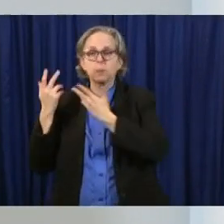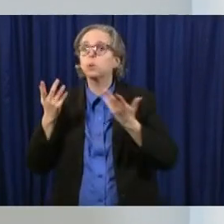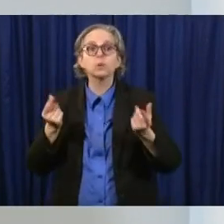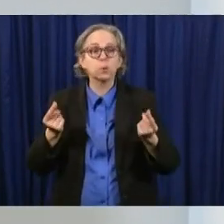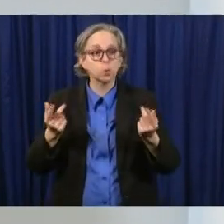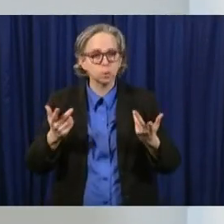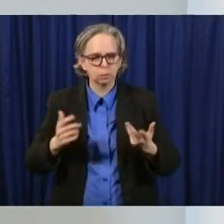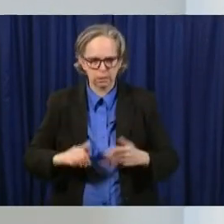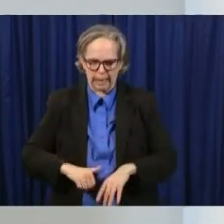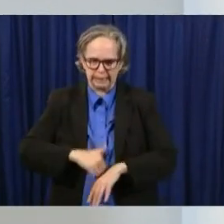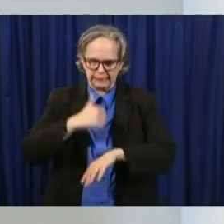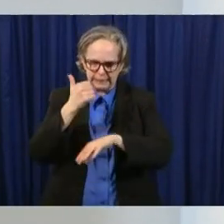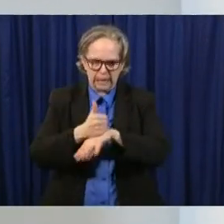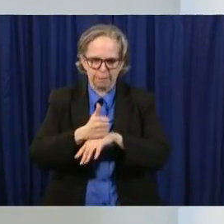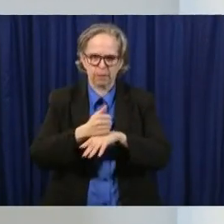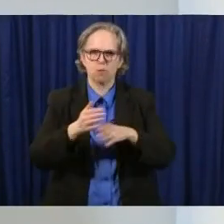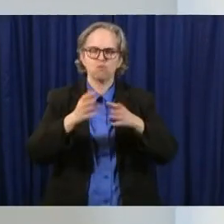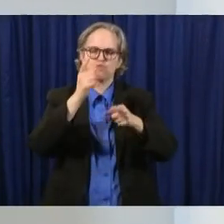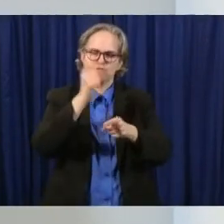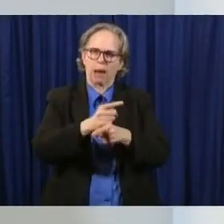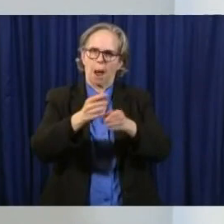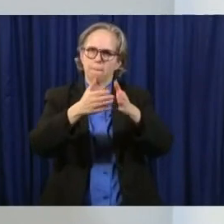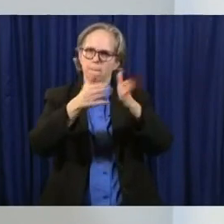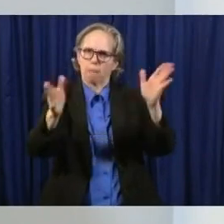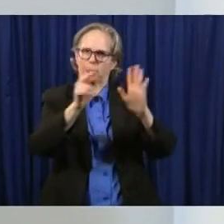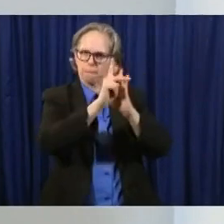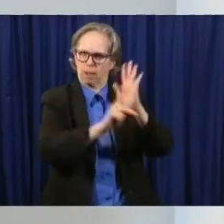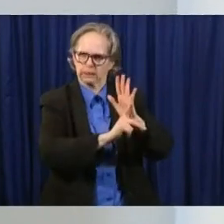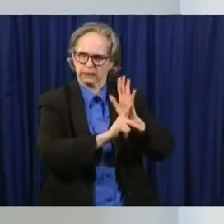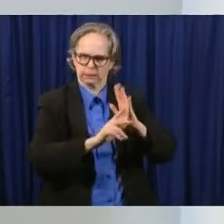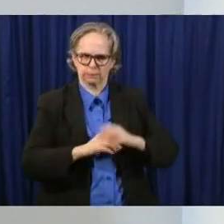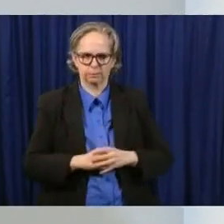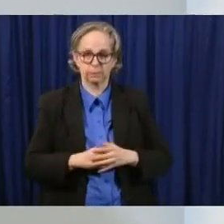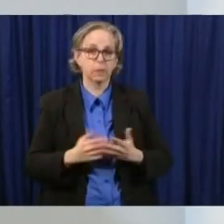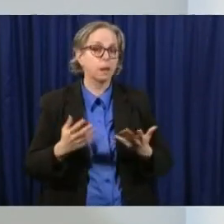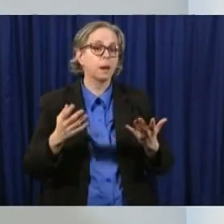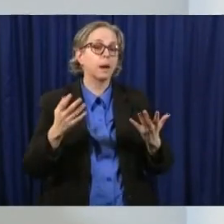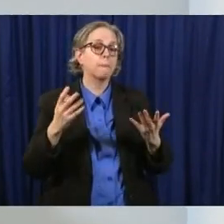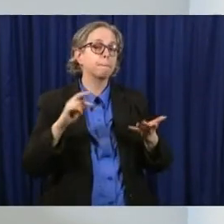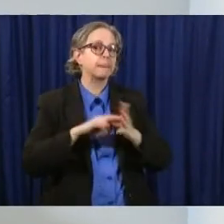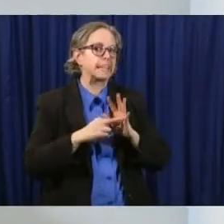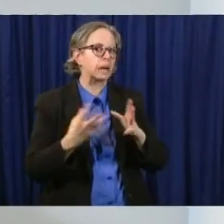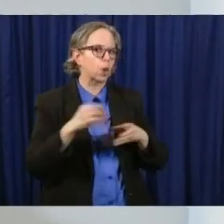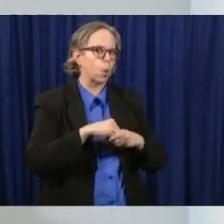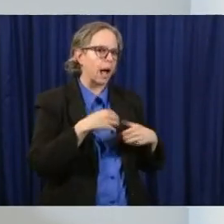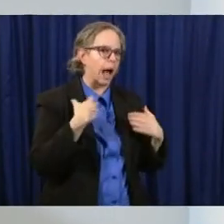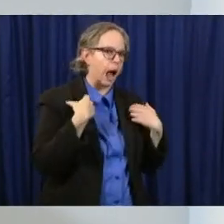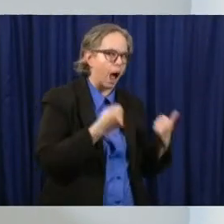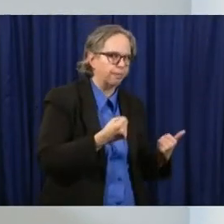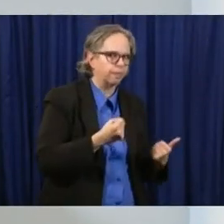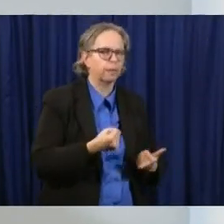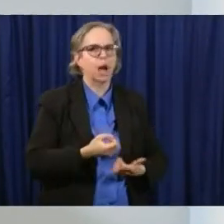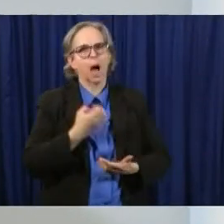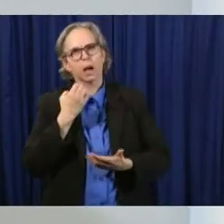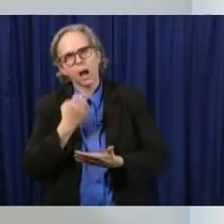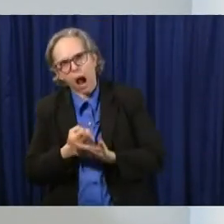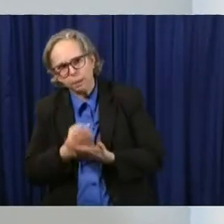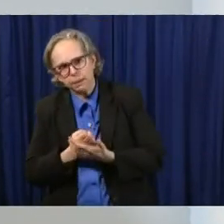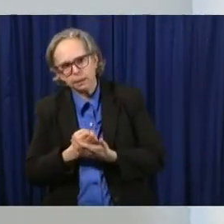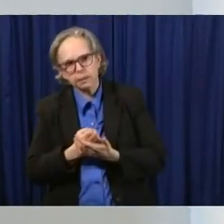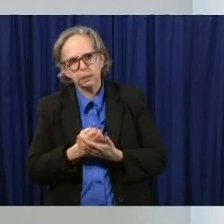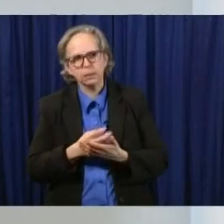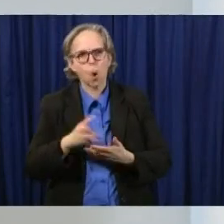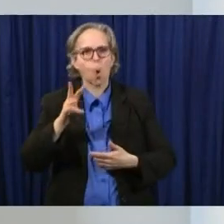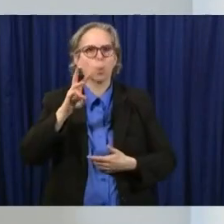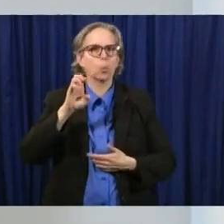both the health and the economic well-being of the state and so dr acton and i often have these conversations and and the